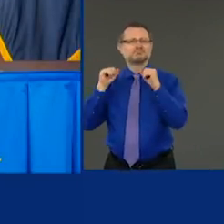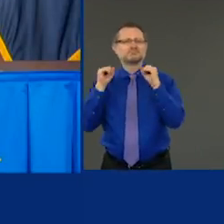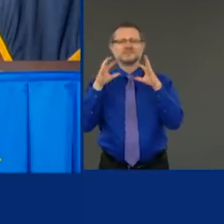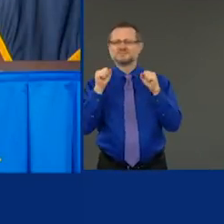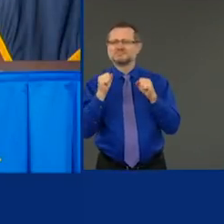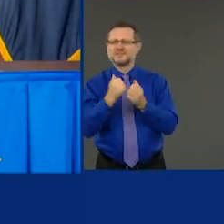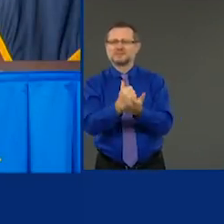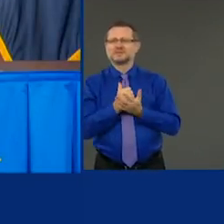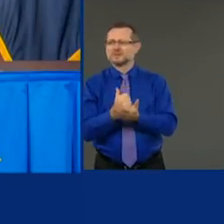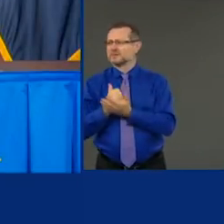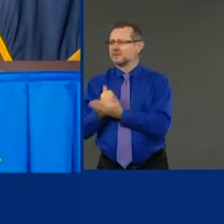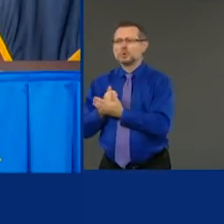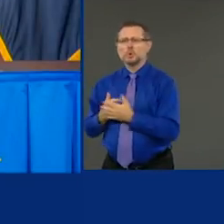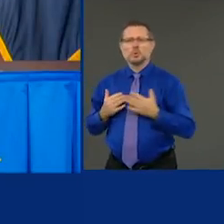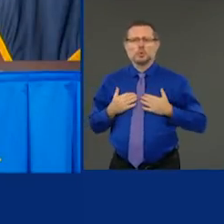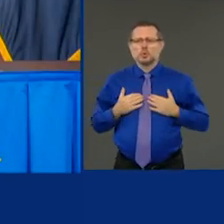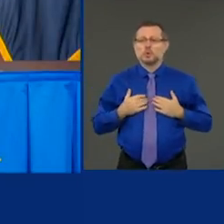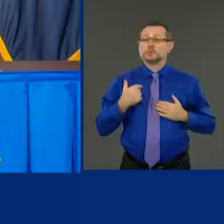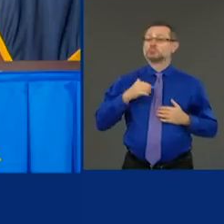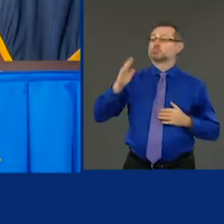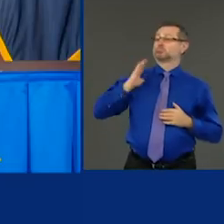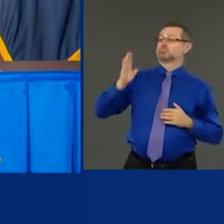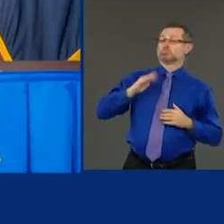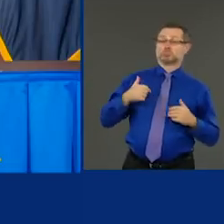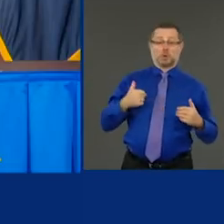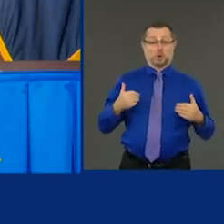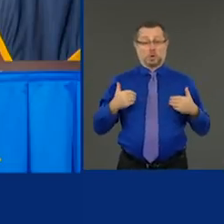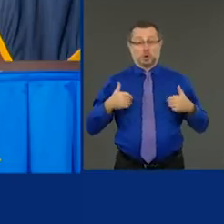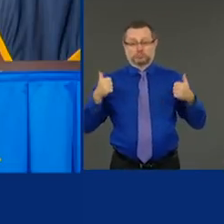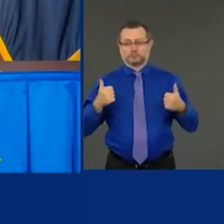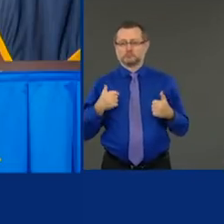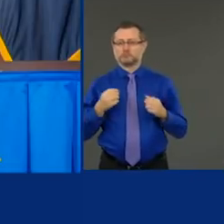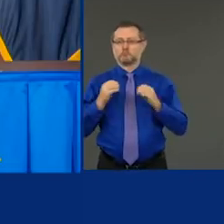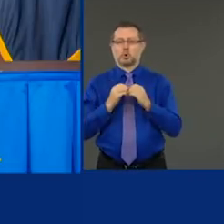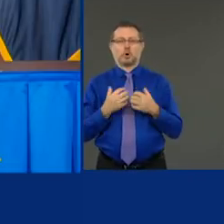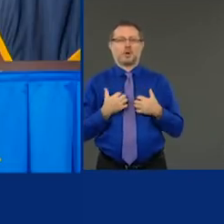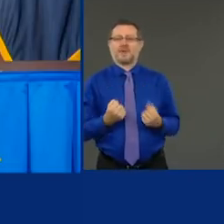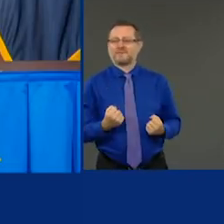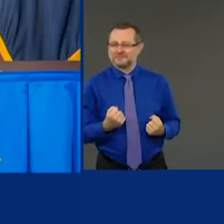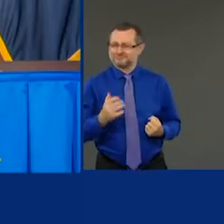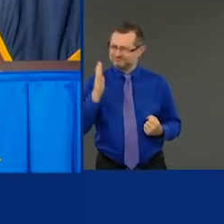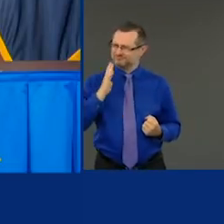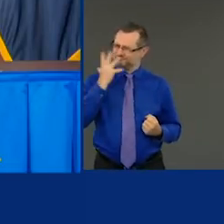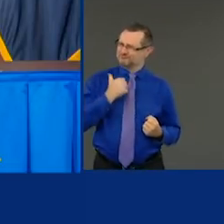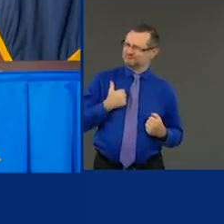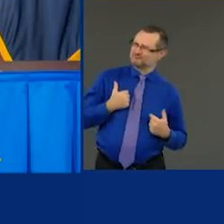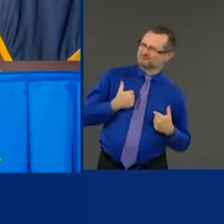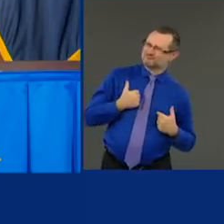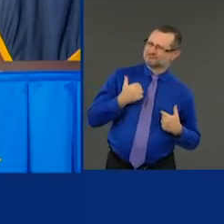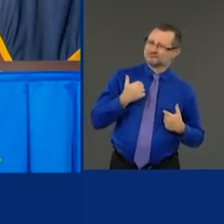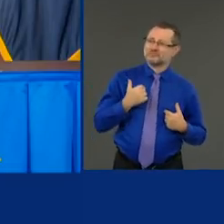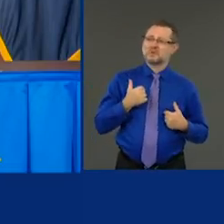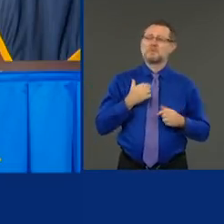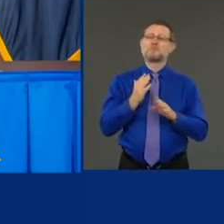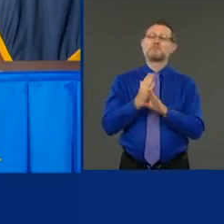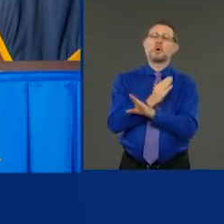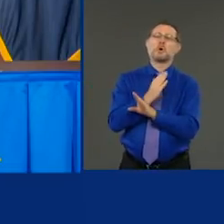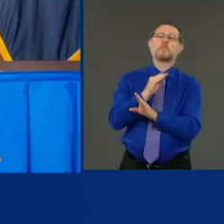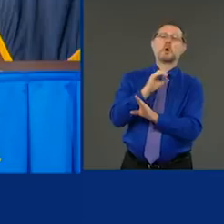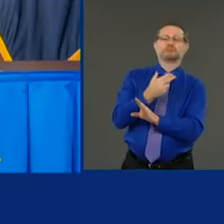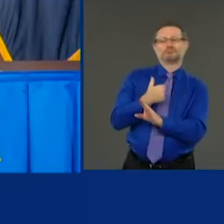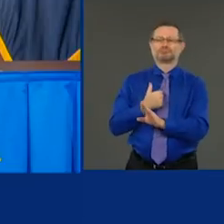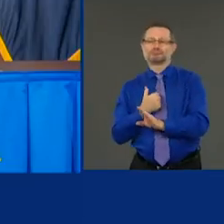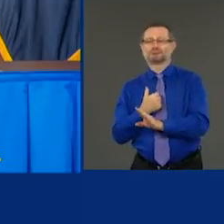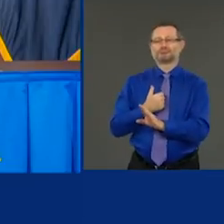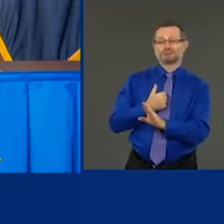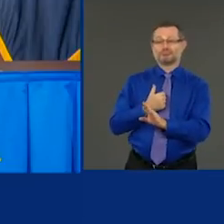when I was younger and healthier looking, when we get past our apex, we